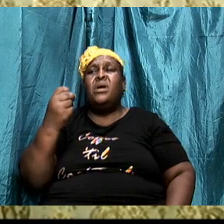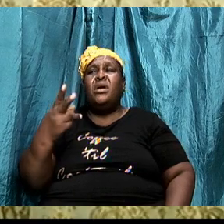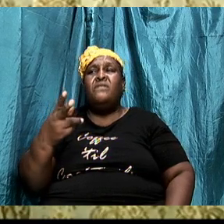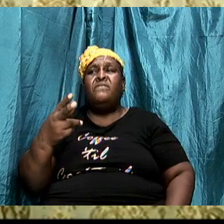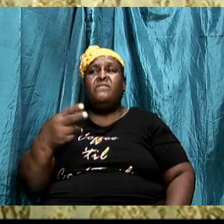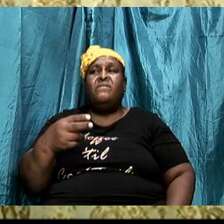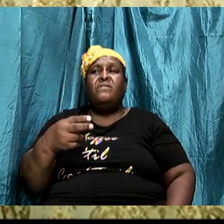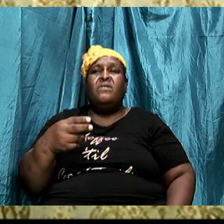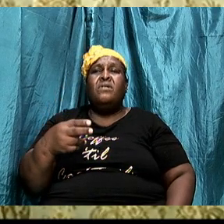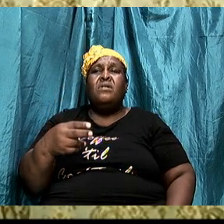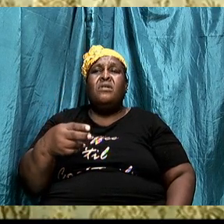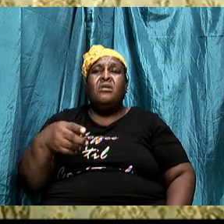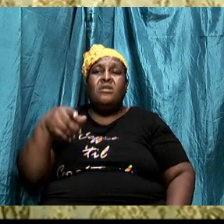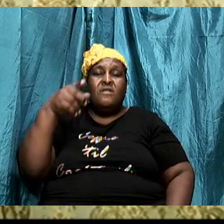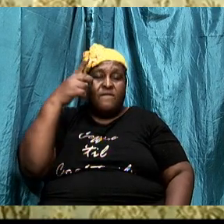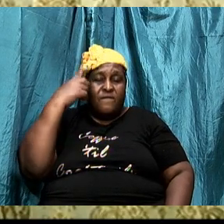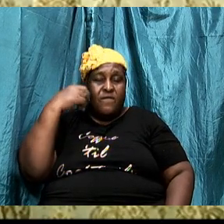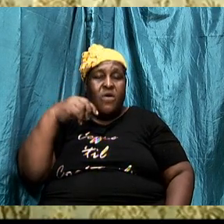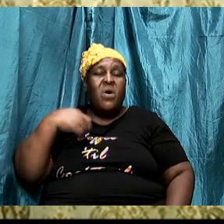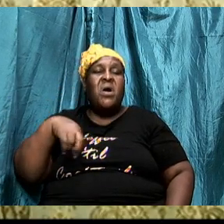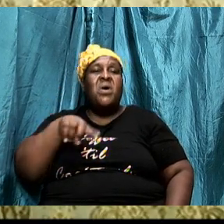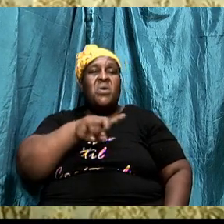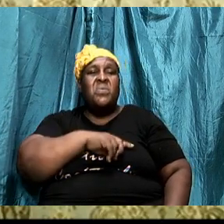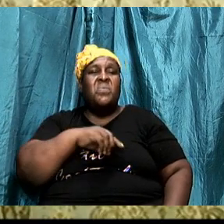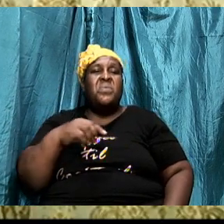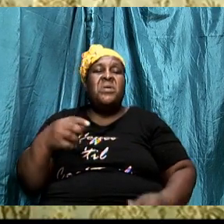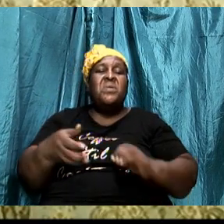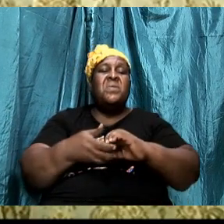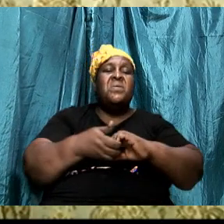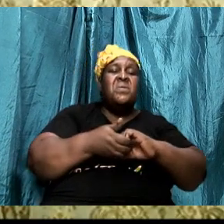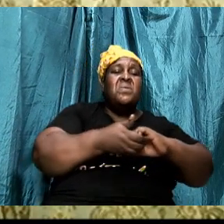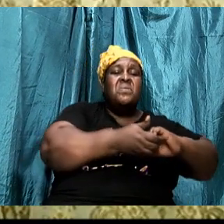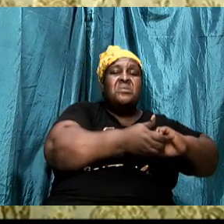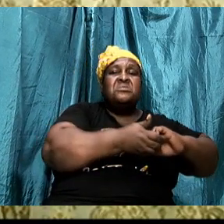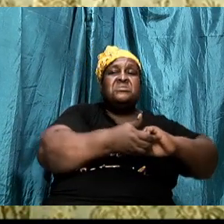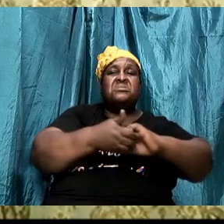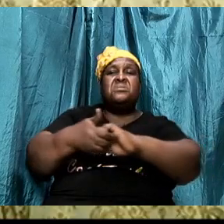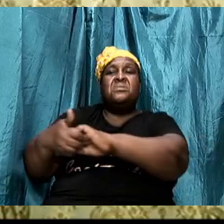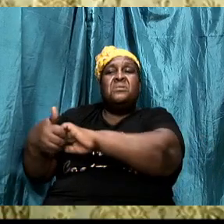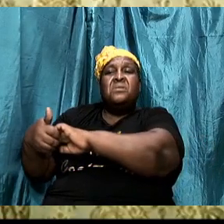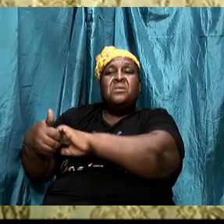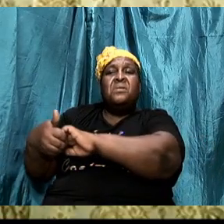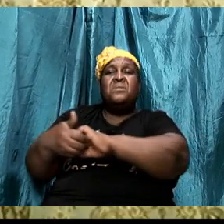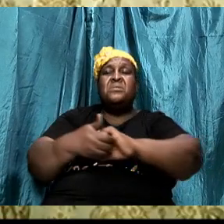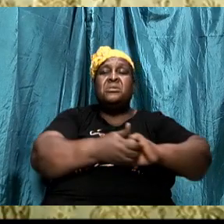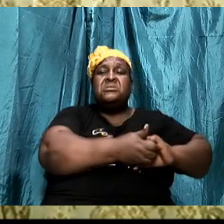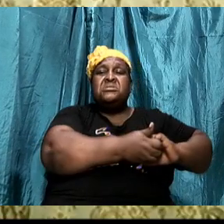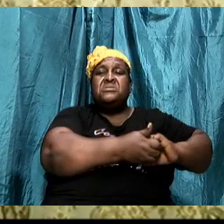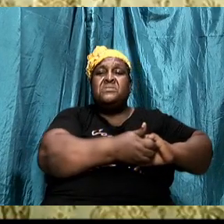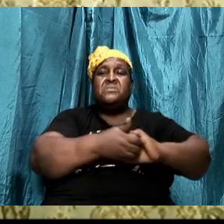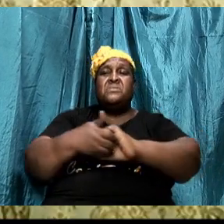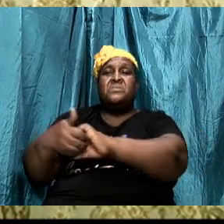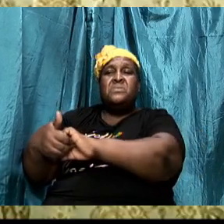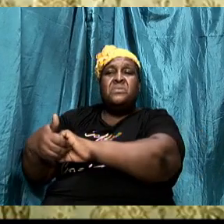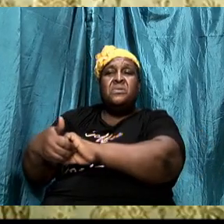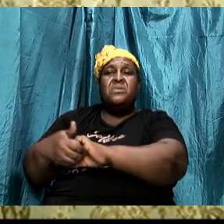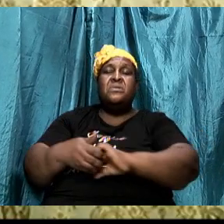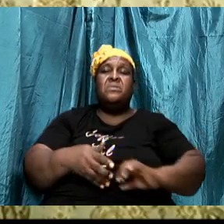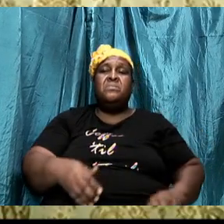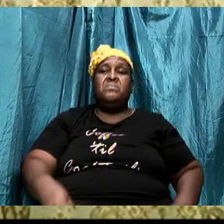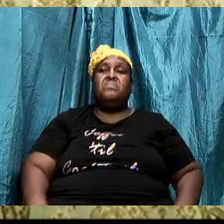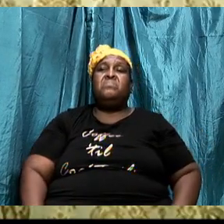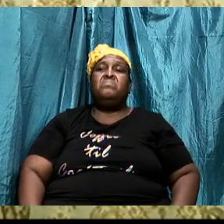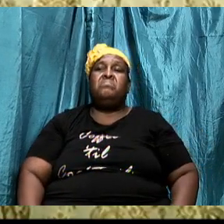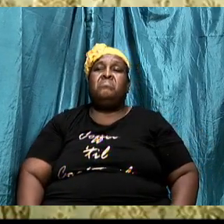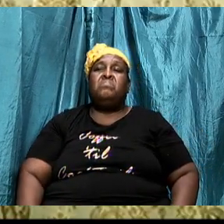it says for we wrestle so further down we are going to look at the armor just